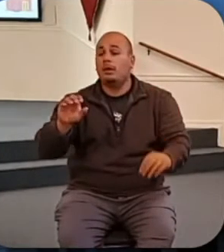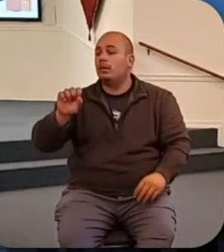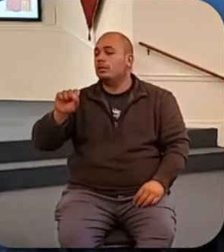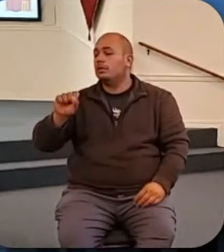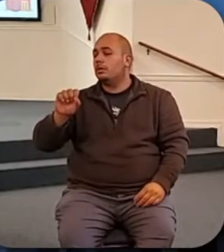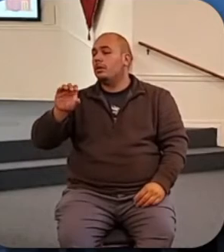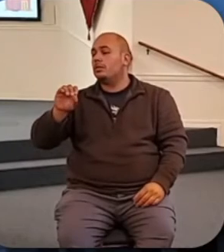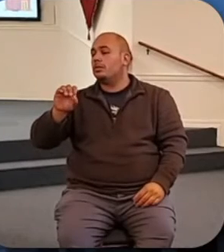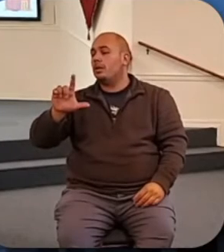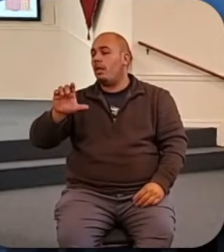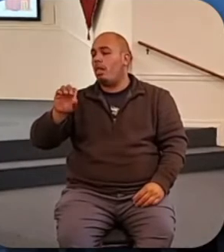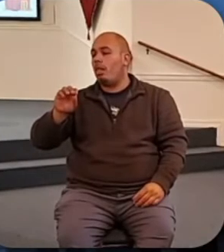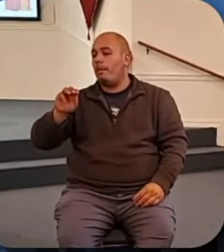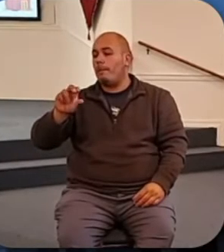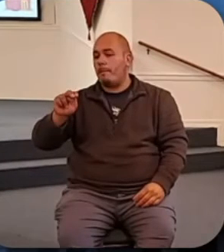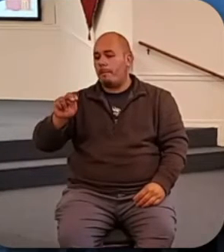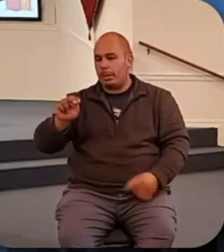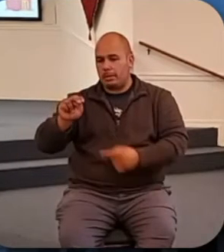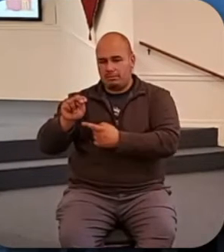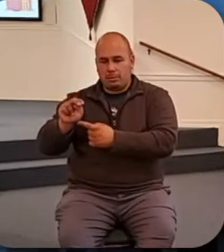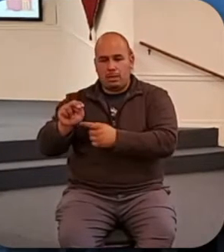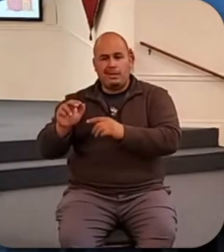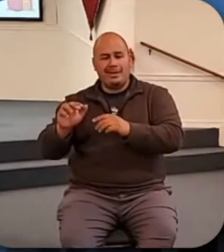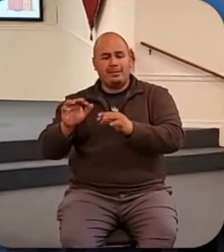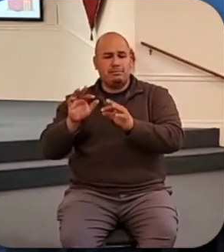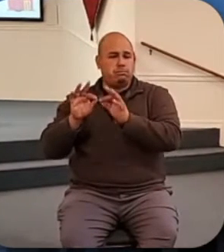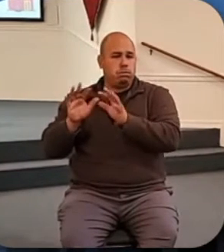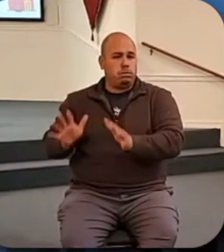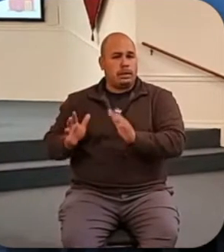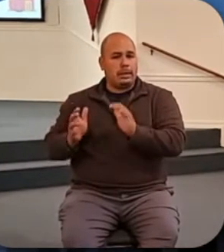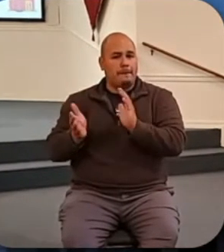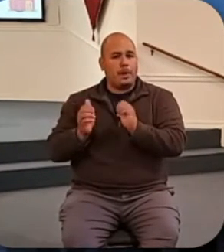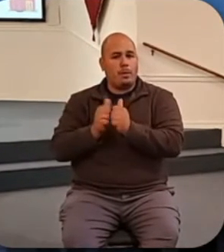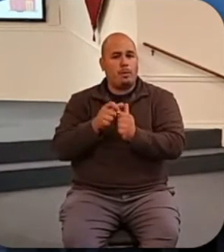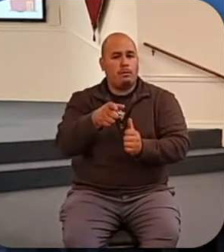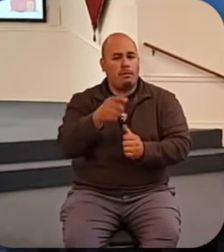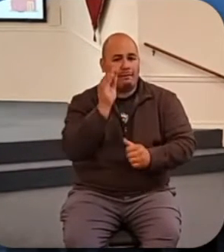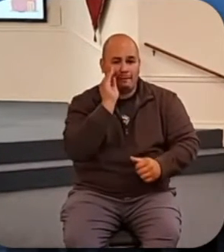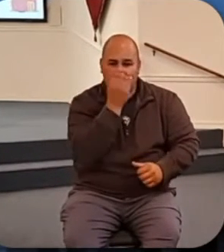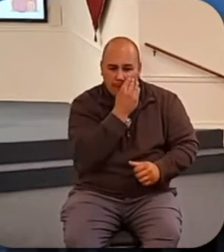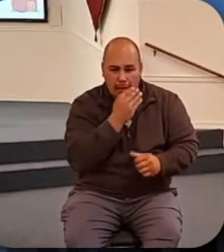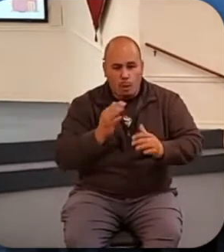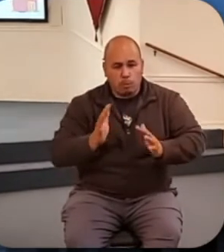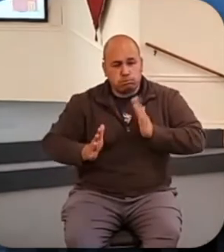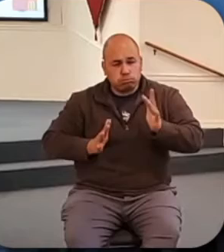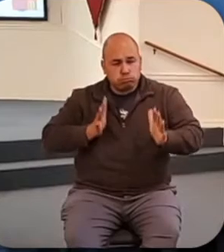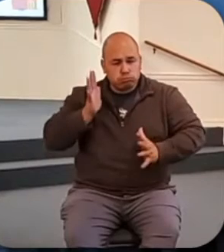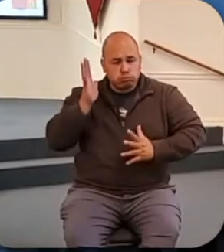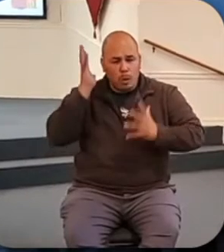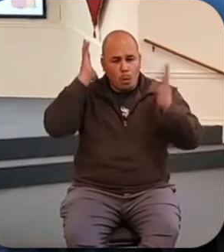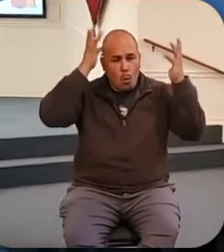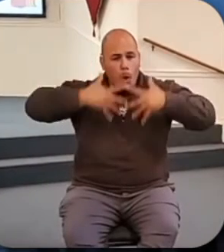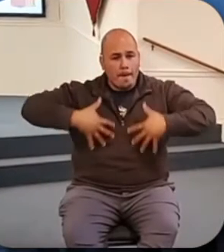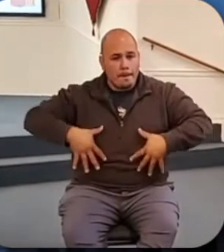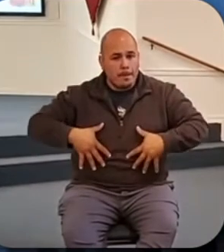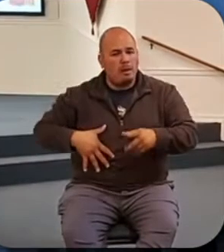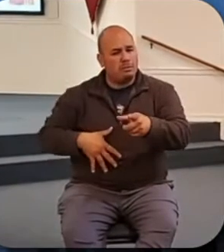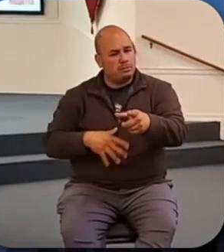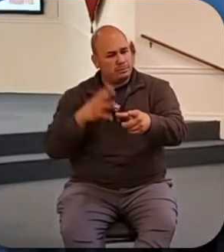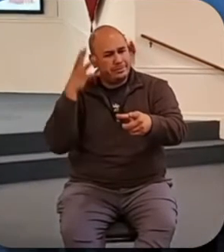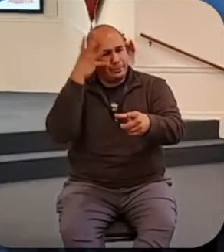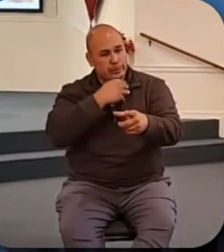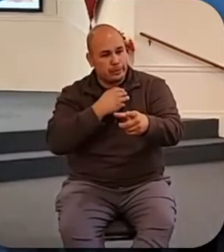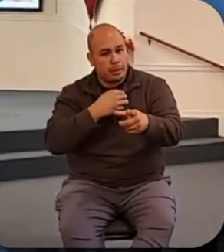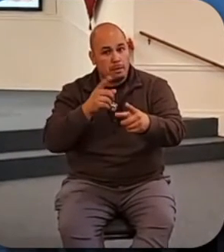splendor was dressed like one of these. If that is how God clothed the grass of the field, which is here today, and tomorrow is